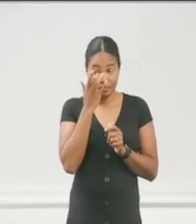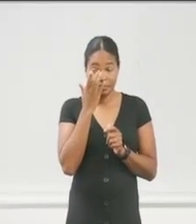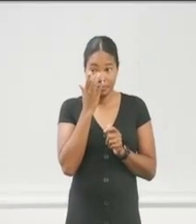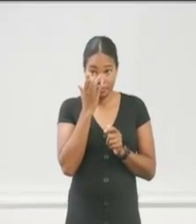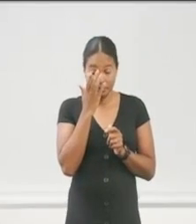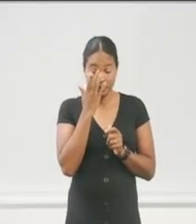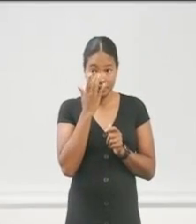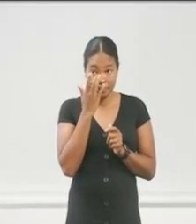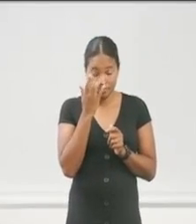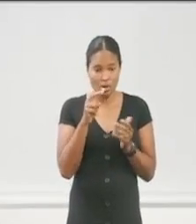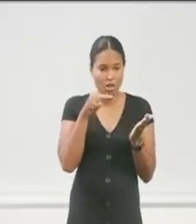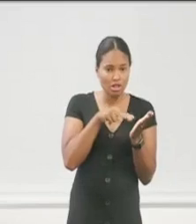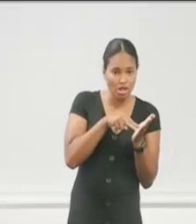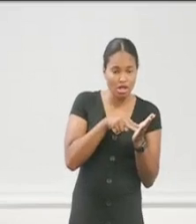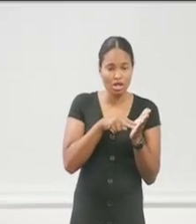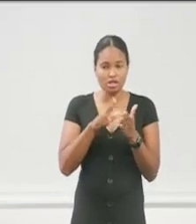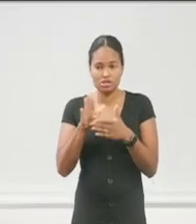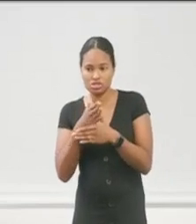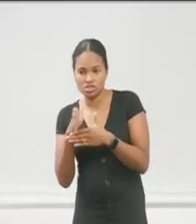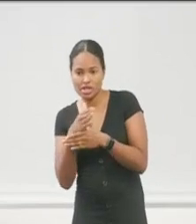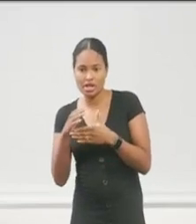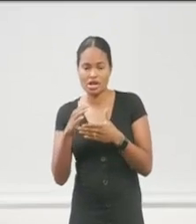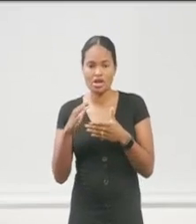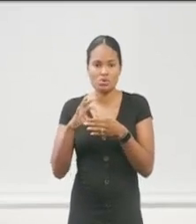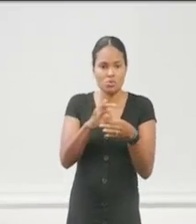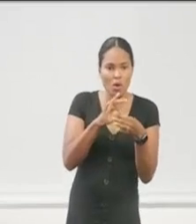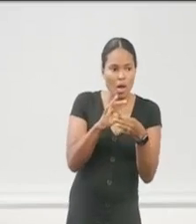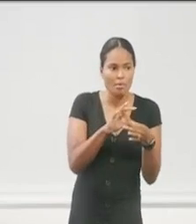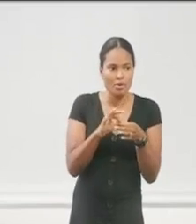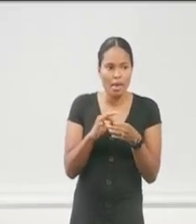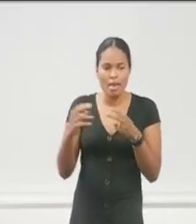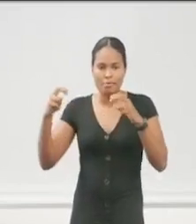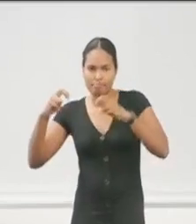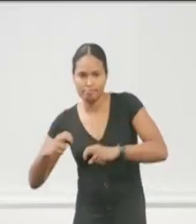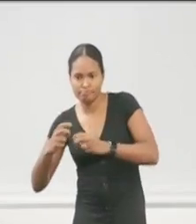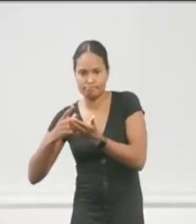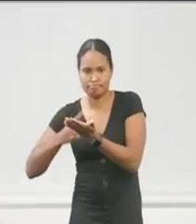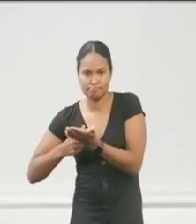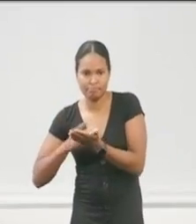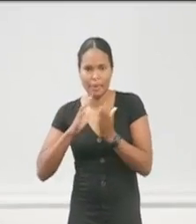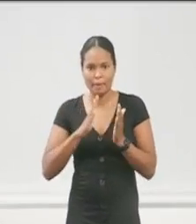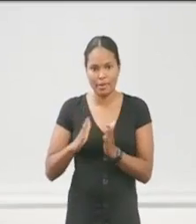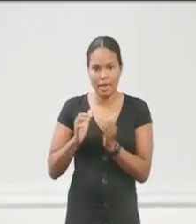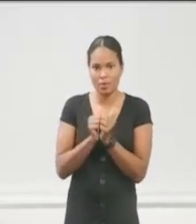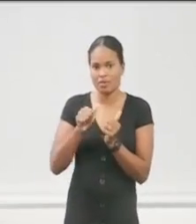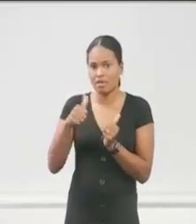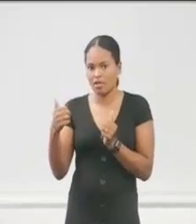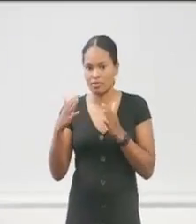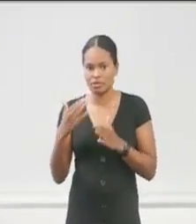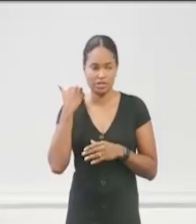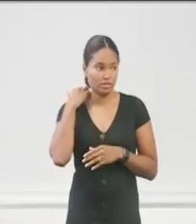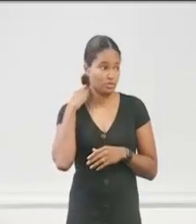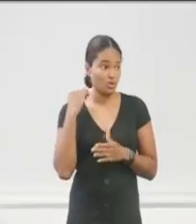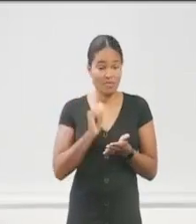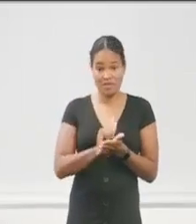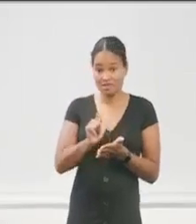little. Look at it. Share. Cooperate. Get with somebody in this room. Say, hey, can you help me? And, Gil, that's all